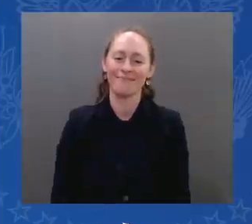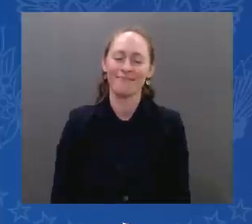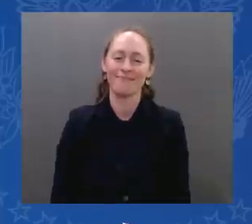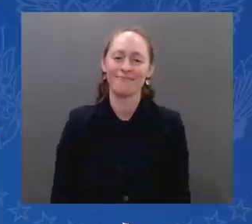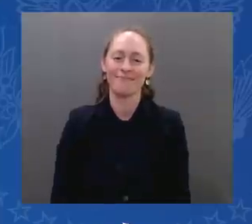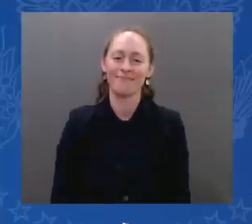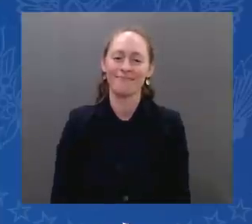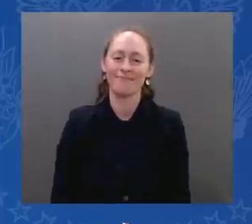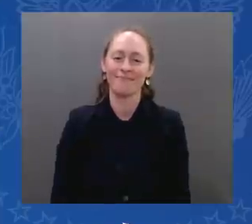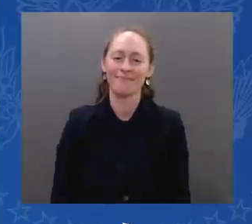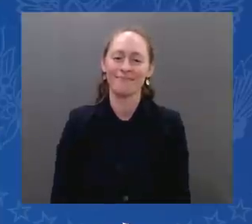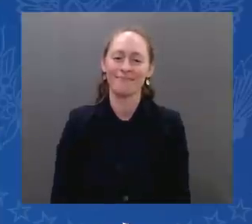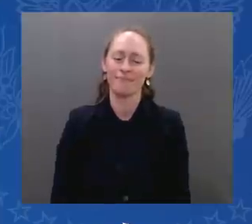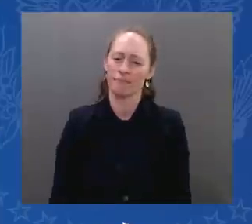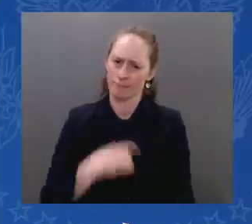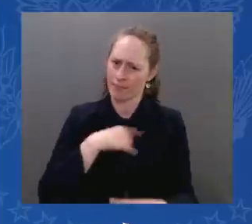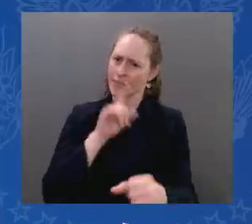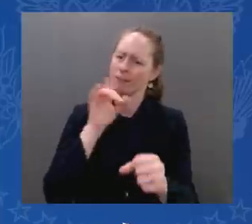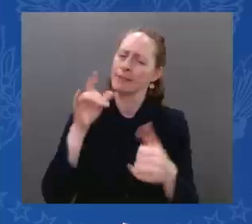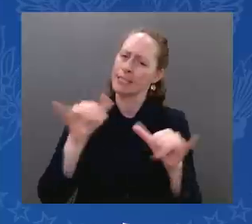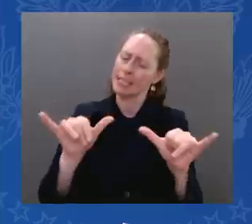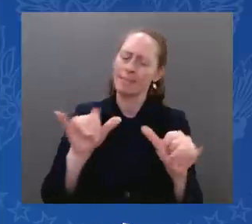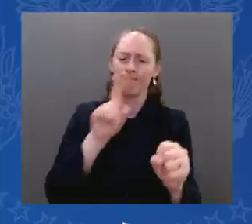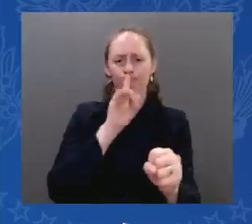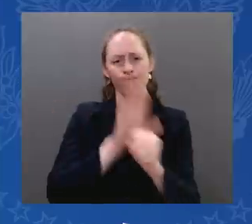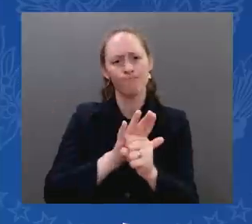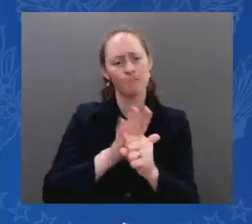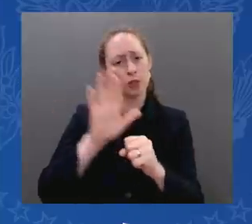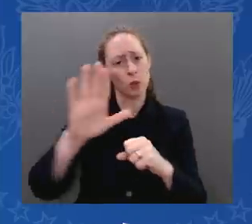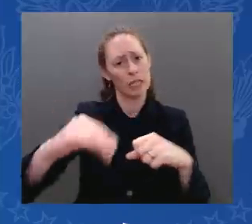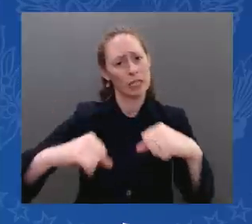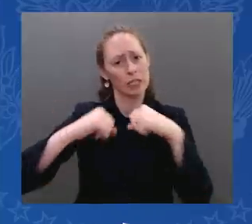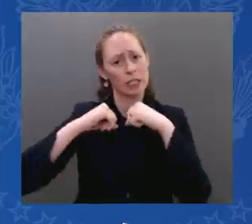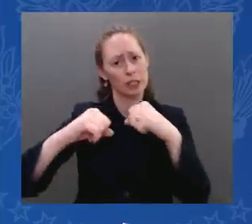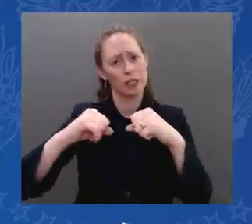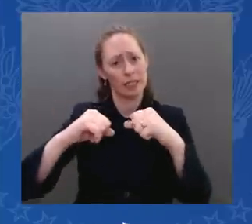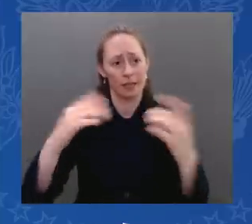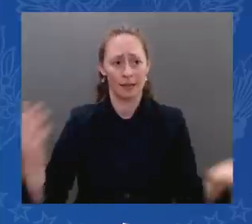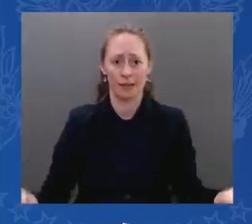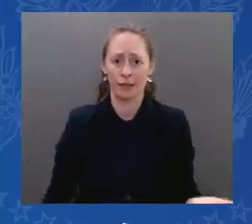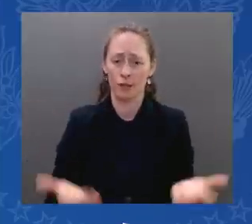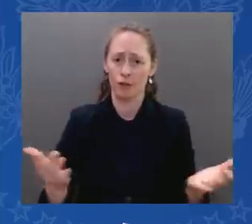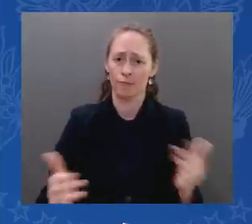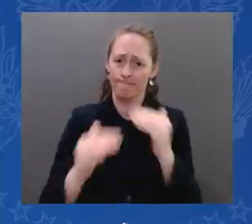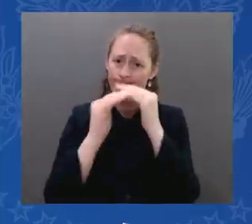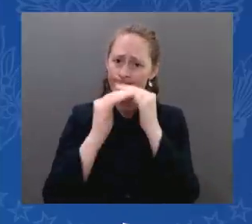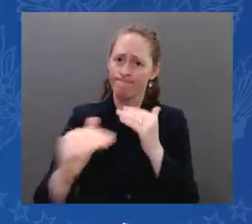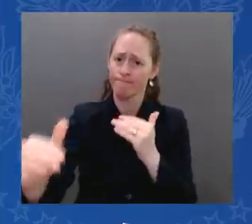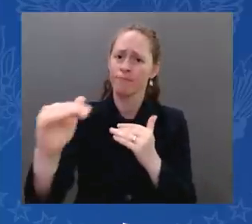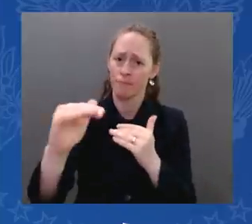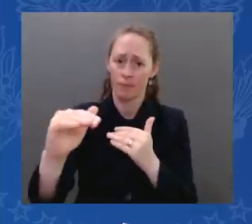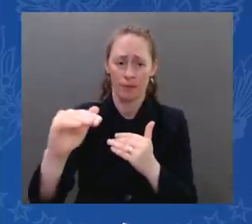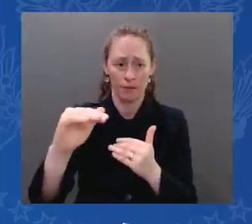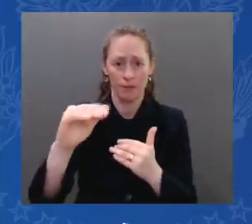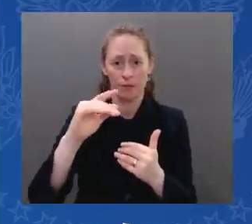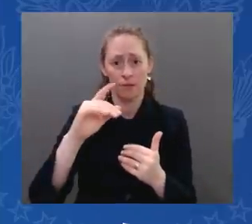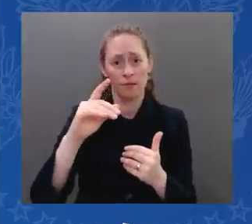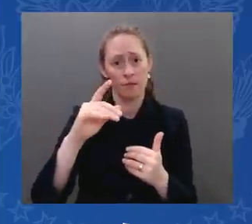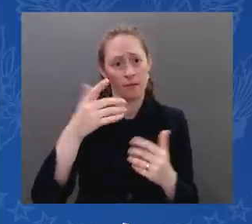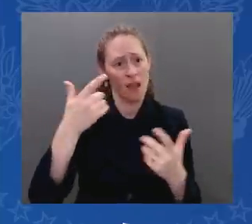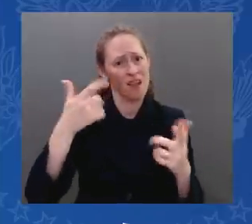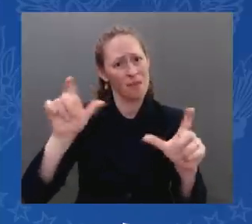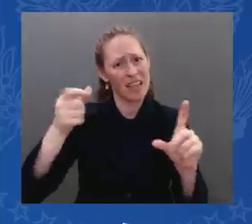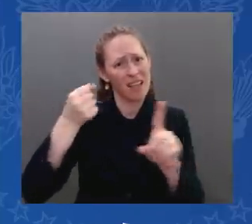is going to determine the security of Jewish people around the world for the rest of the world. It's critical. And we're in it with you.